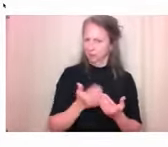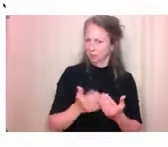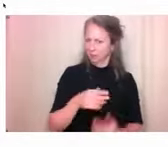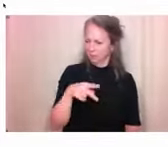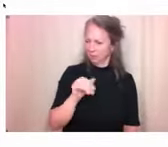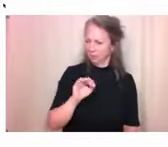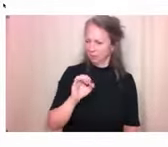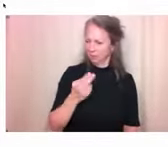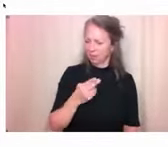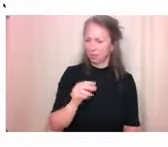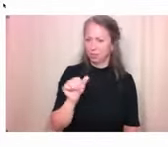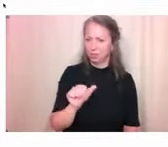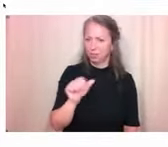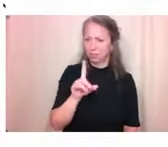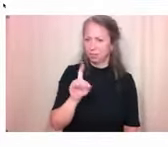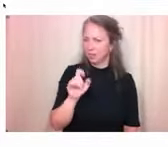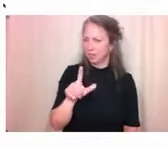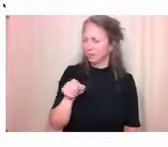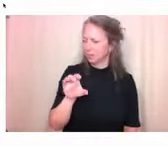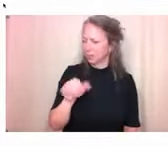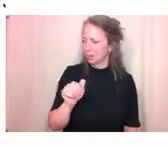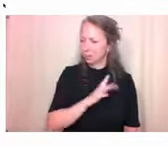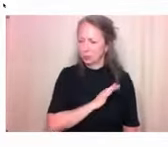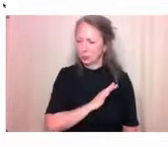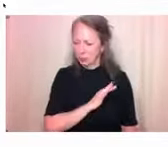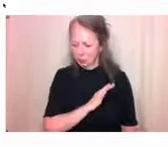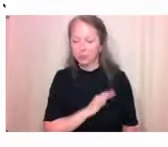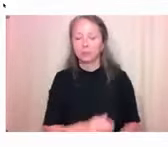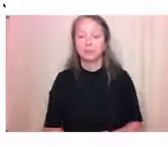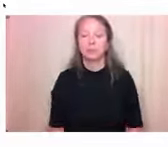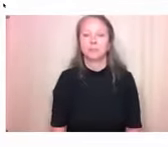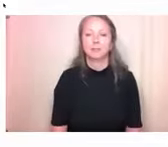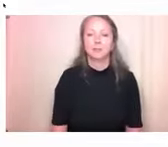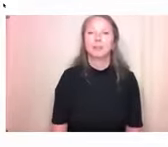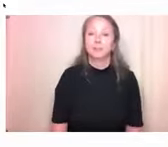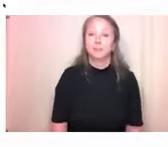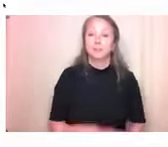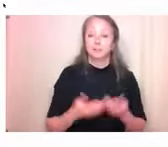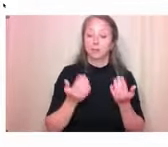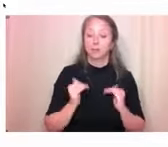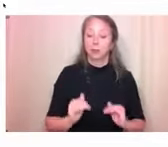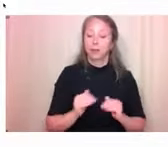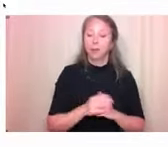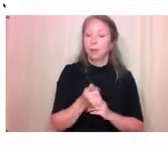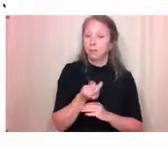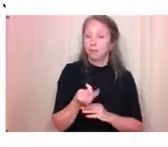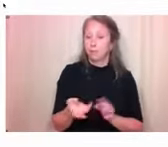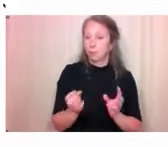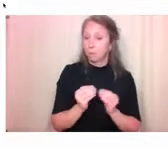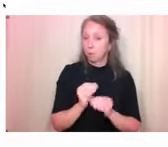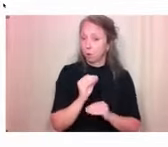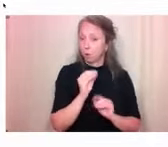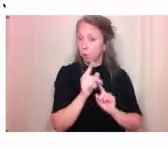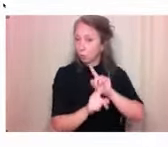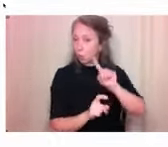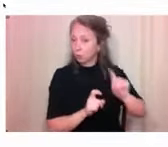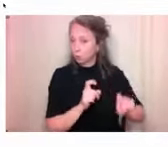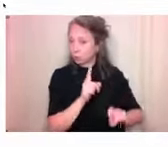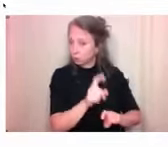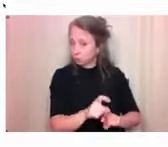Excellent. So I want to just ask a few more questions just about both of your experiences,